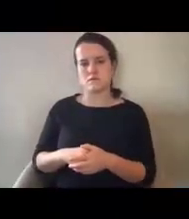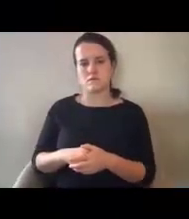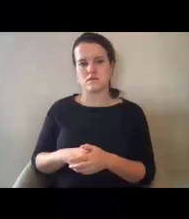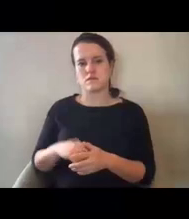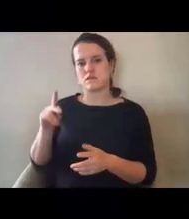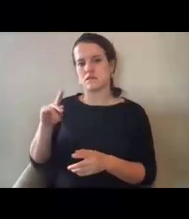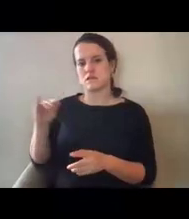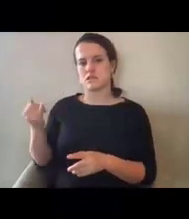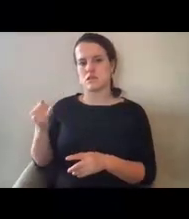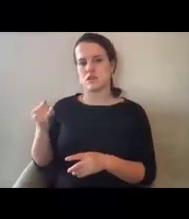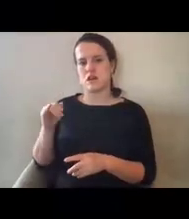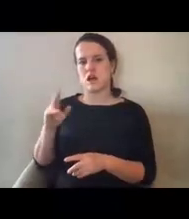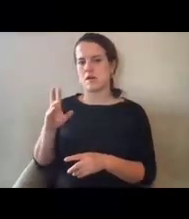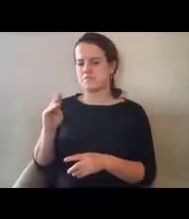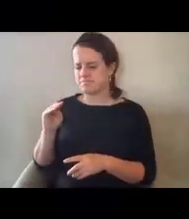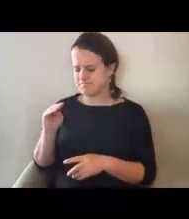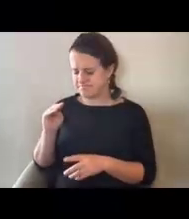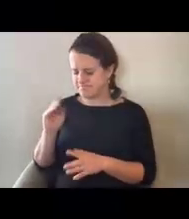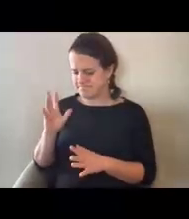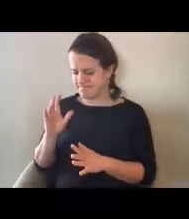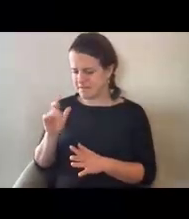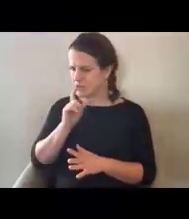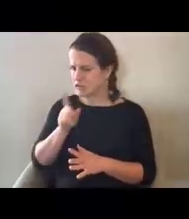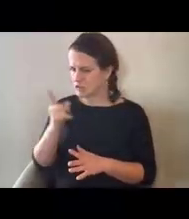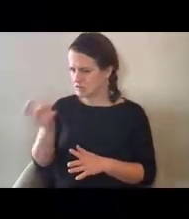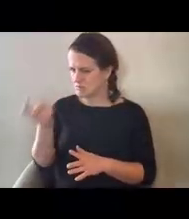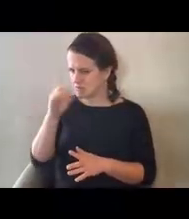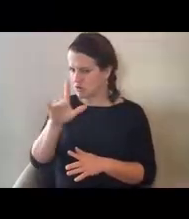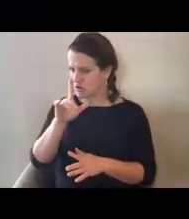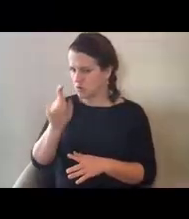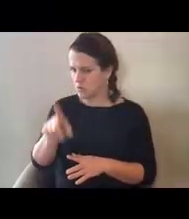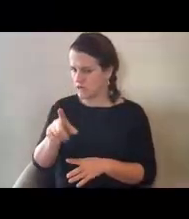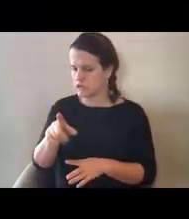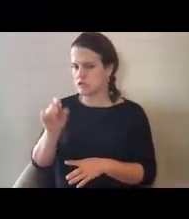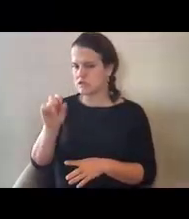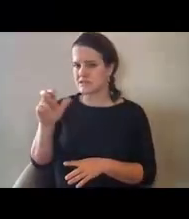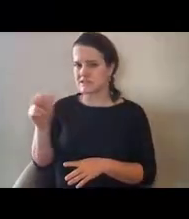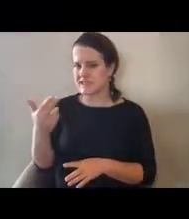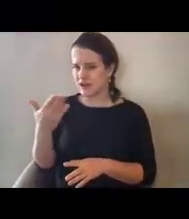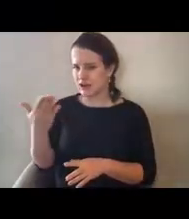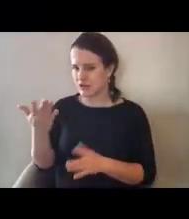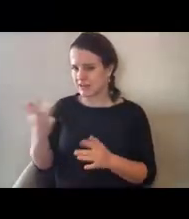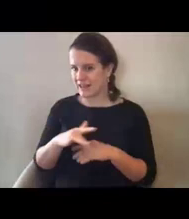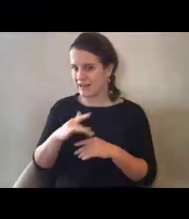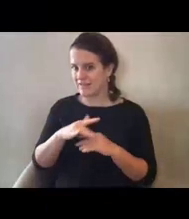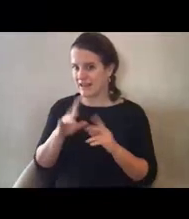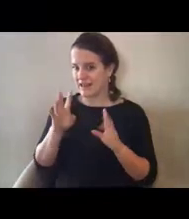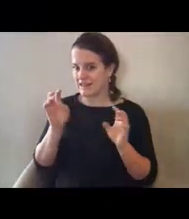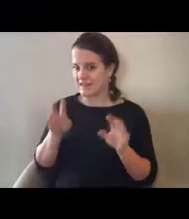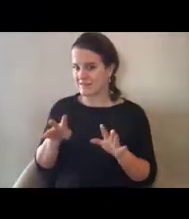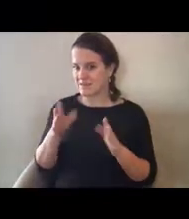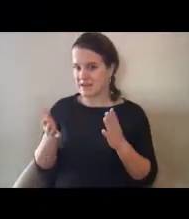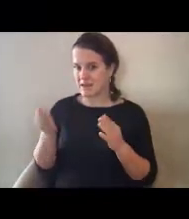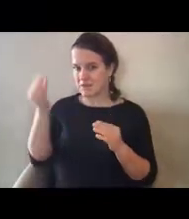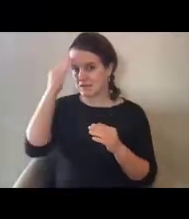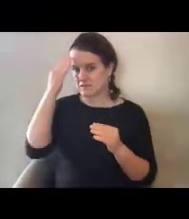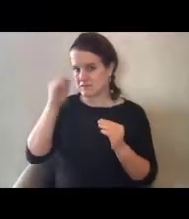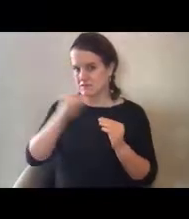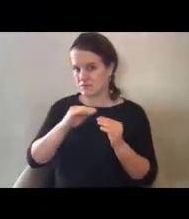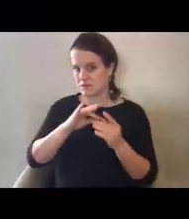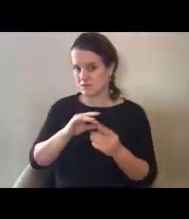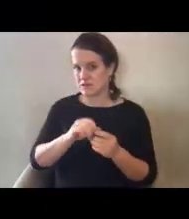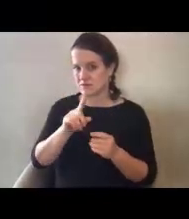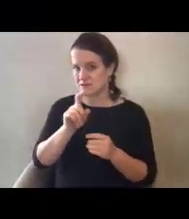Um, I'm not sure I understand the question. Sarah, are you available? Maybe you're more familiar with this question?